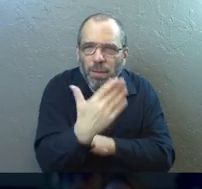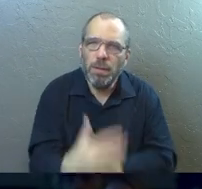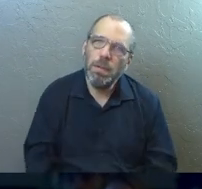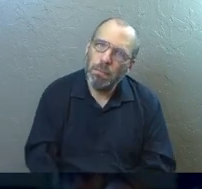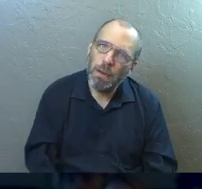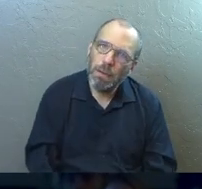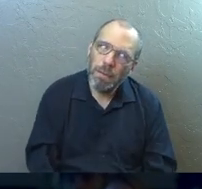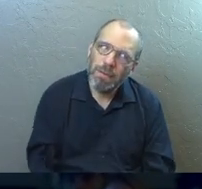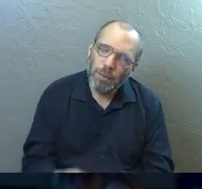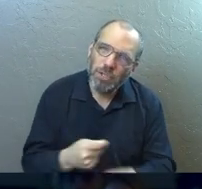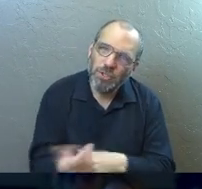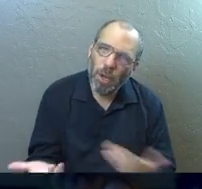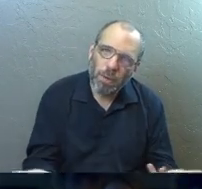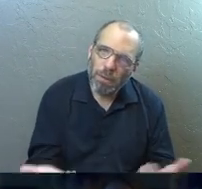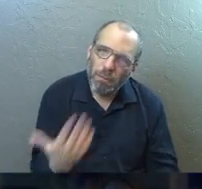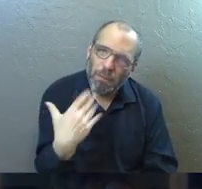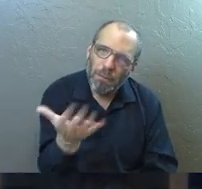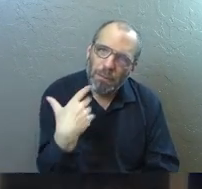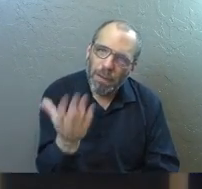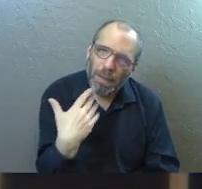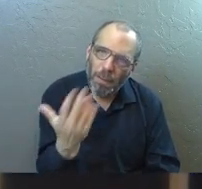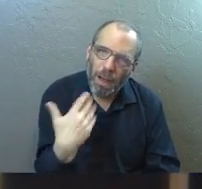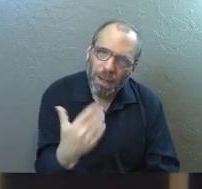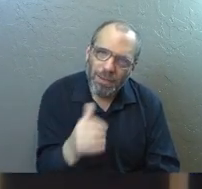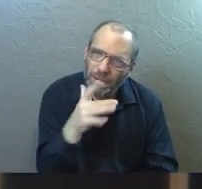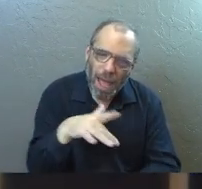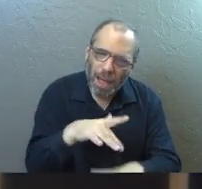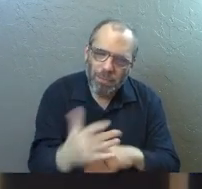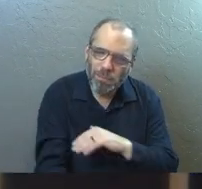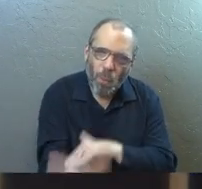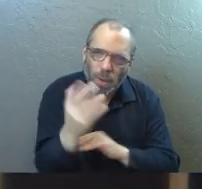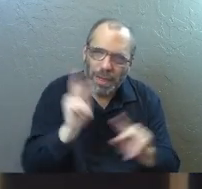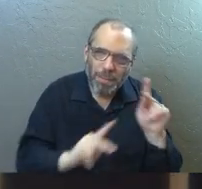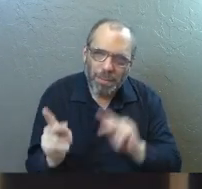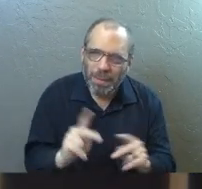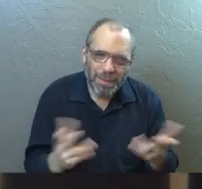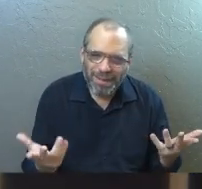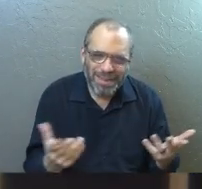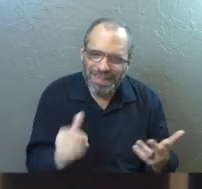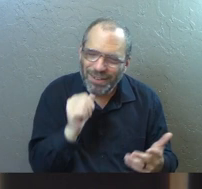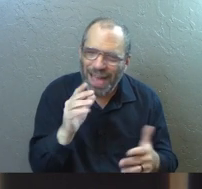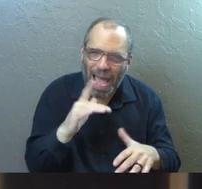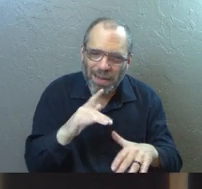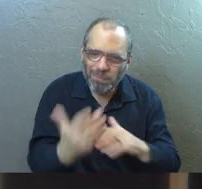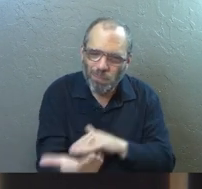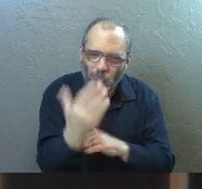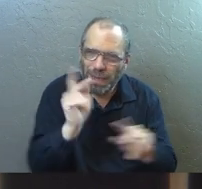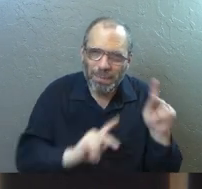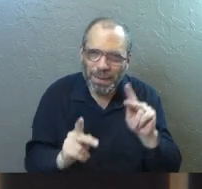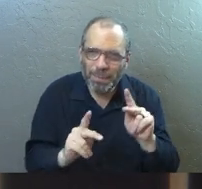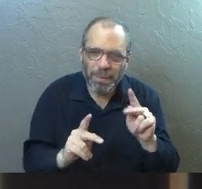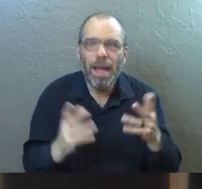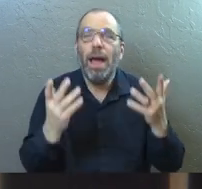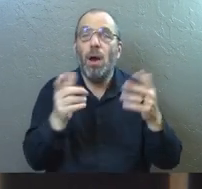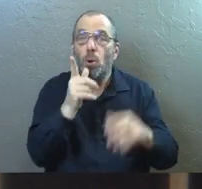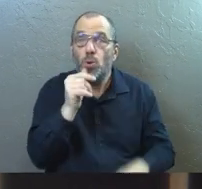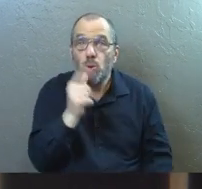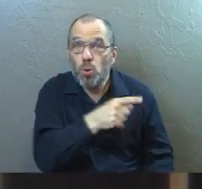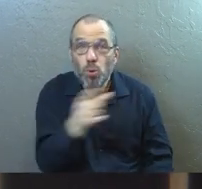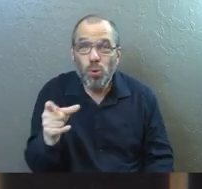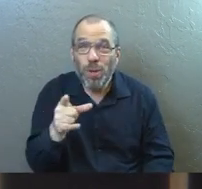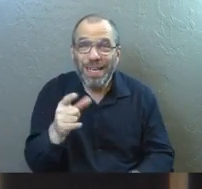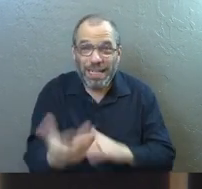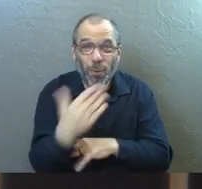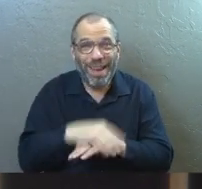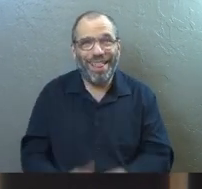Come on, man. That was one of the jokes. Jeepers. They might not have been morning people. Any of you a little